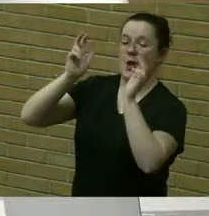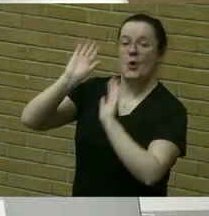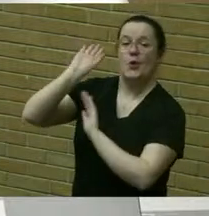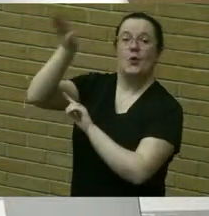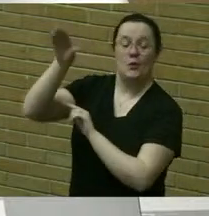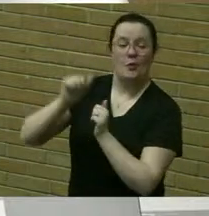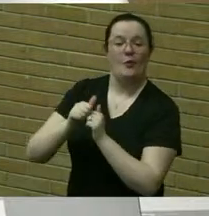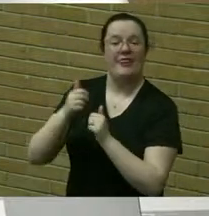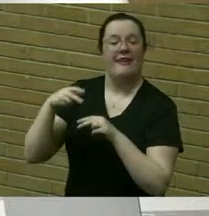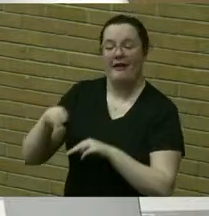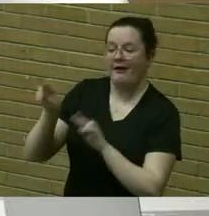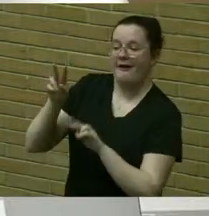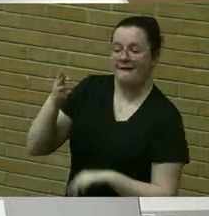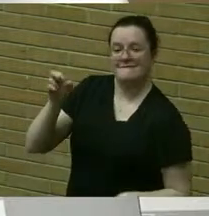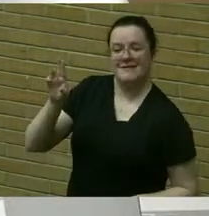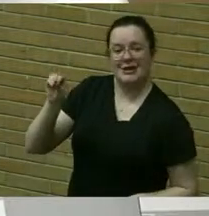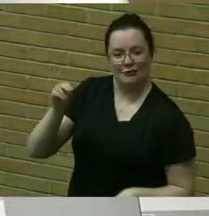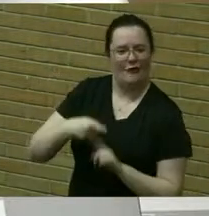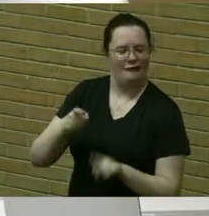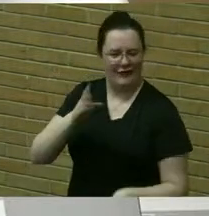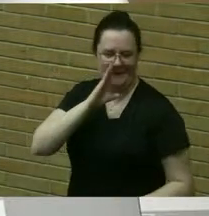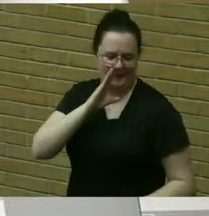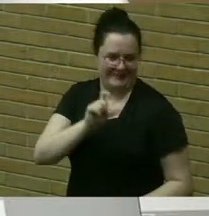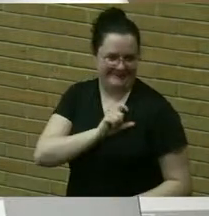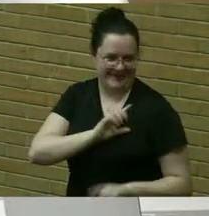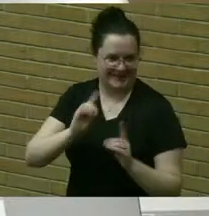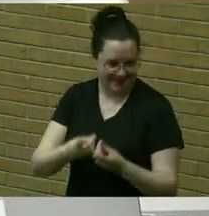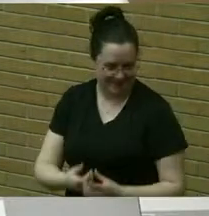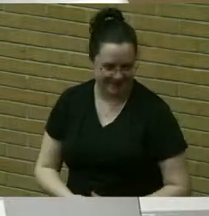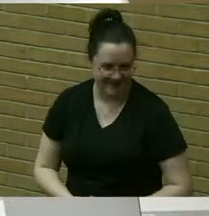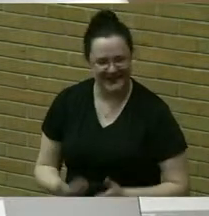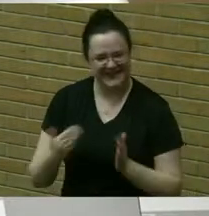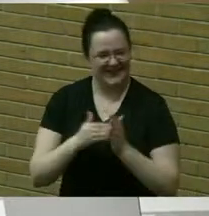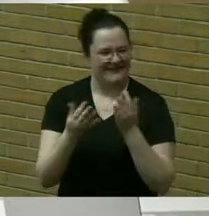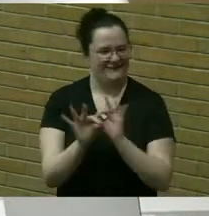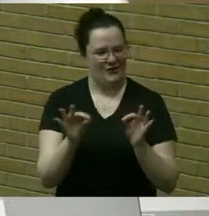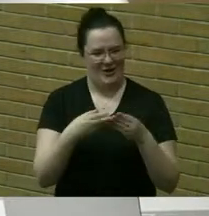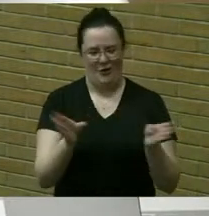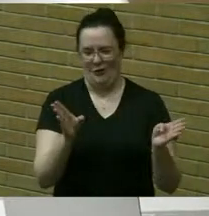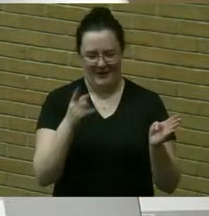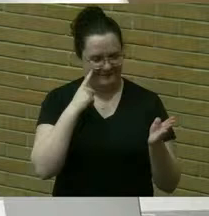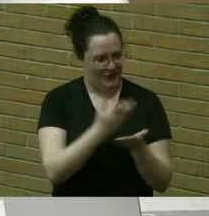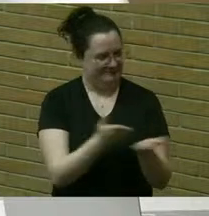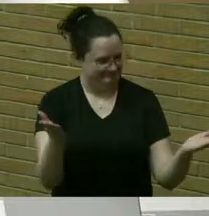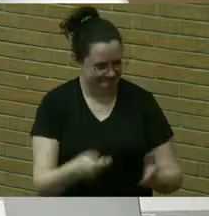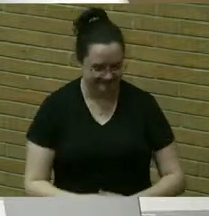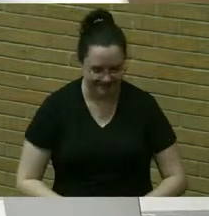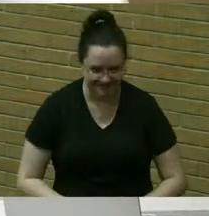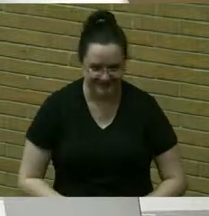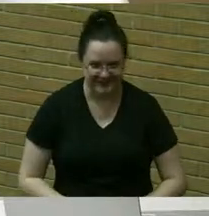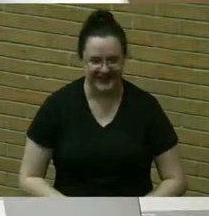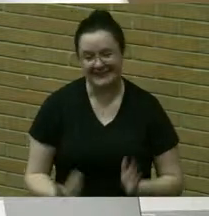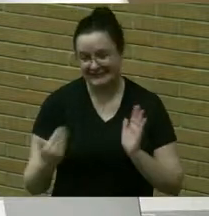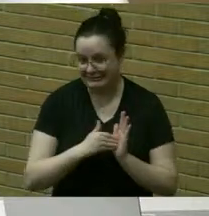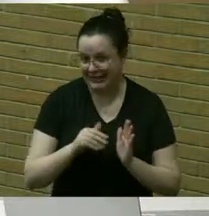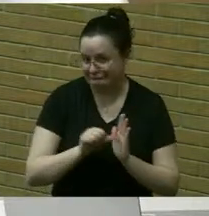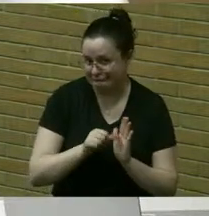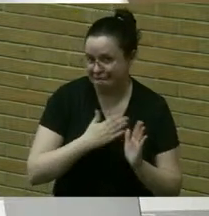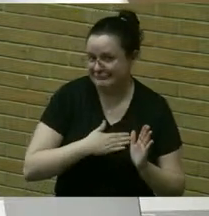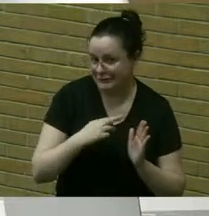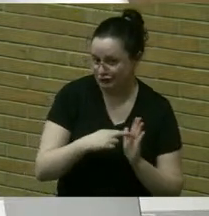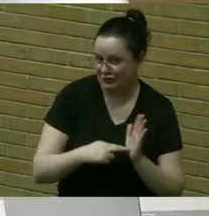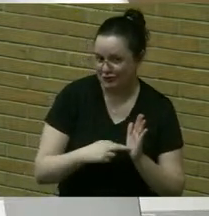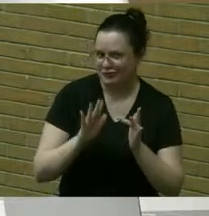brighton police department again this event is free and open to the public but please do register online